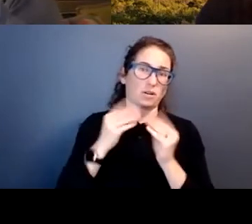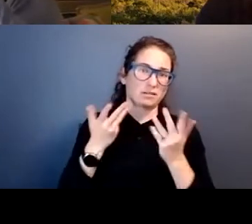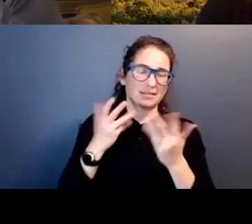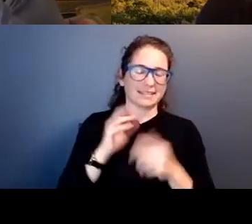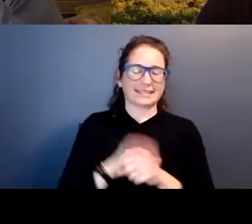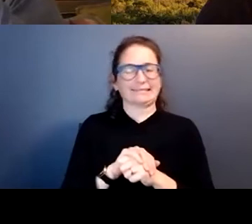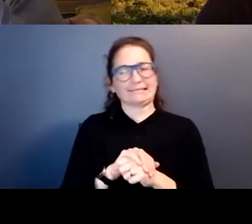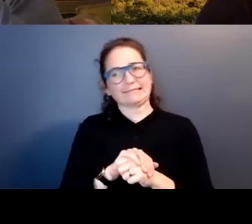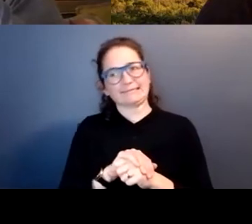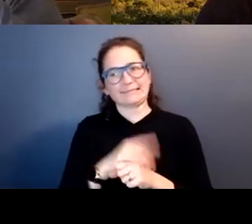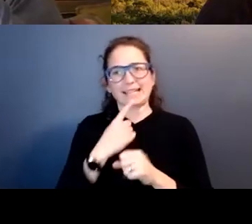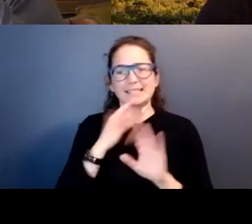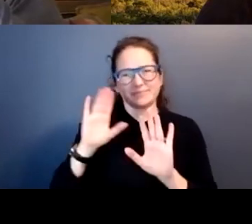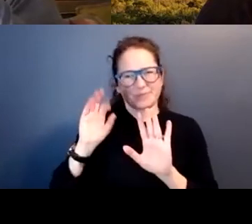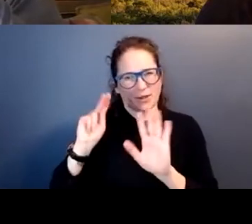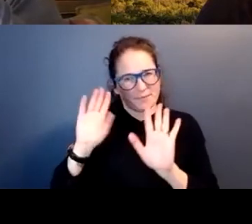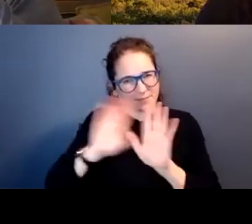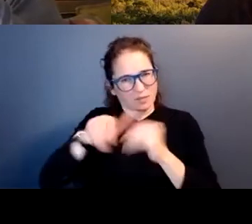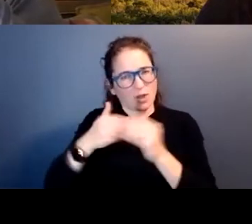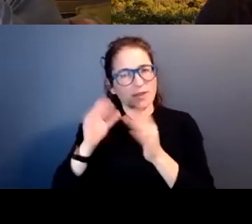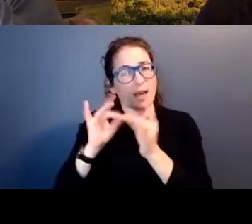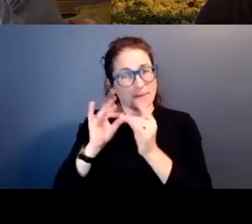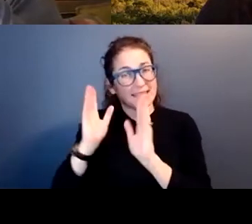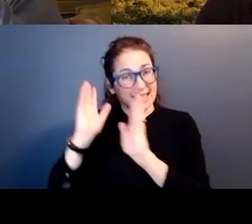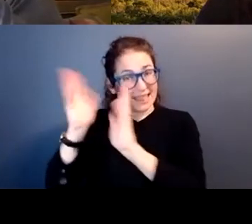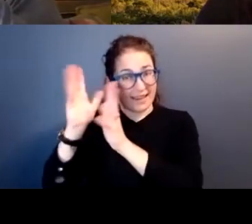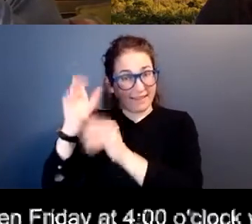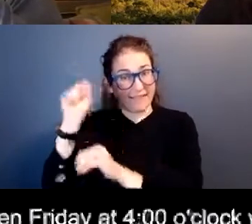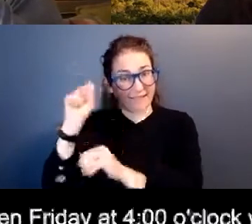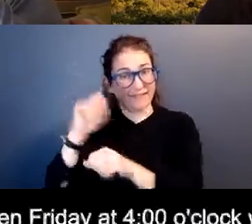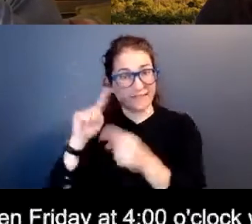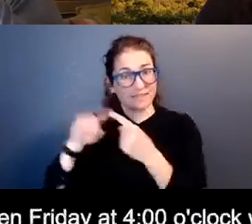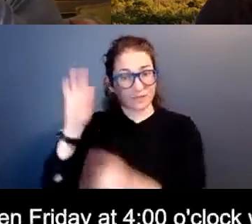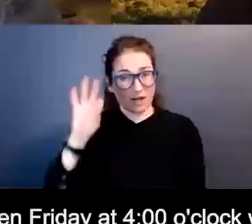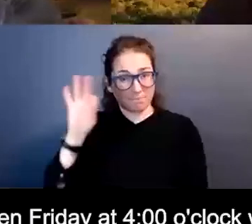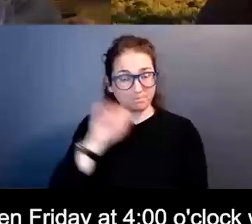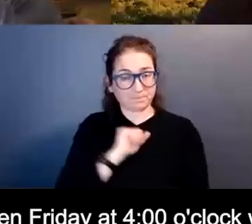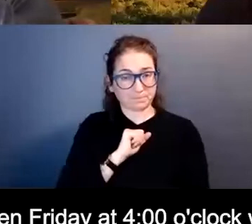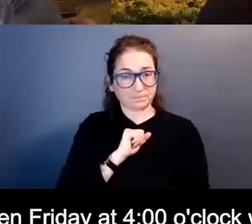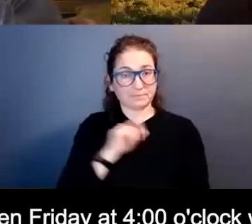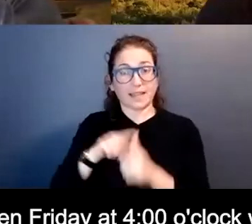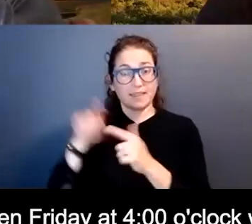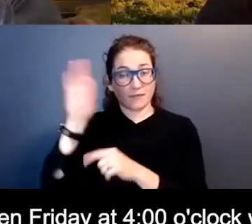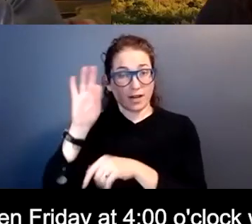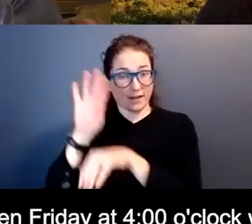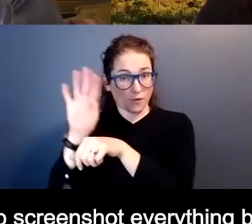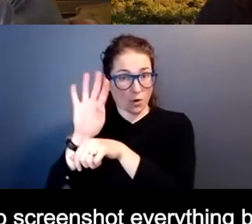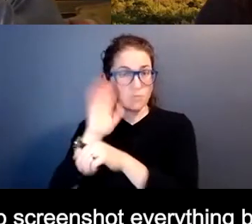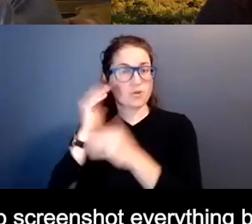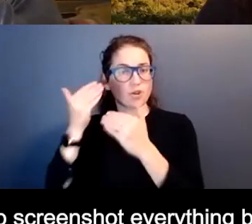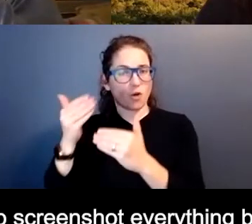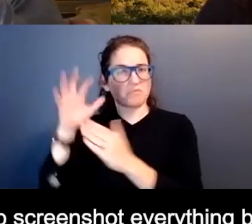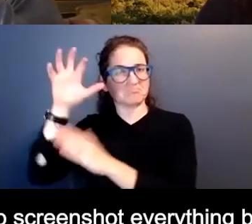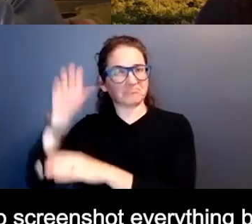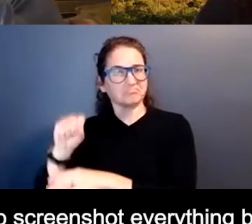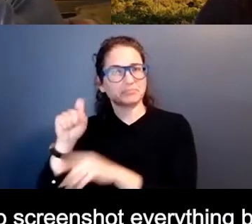to everybody, let's leave all these comments up, uh, until Friday. And then at Friday at four o'clock, we're going to go ahead and take them down,